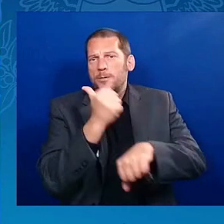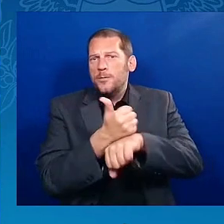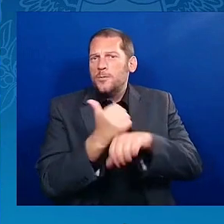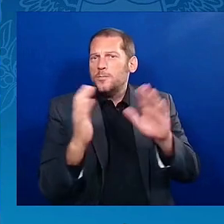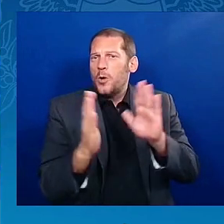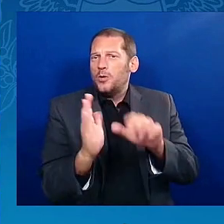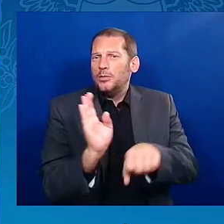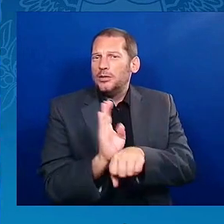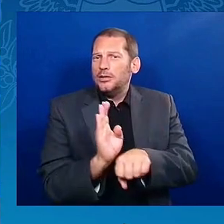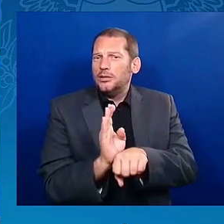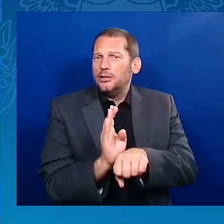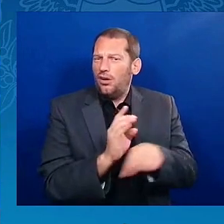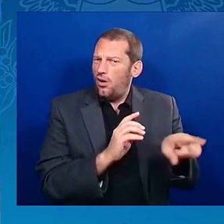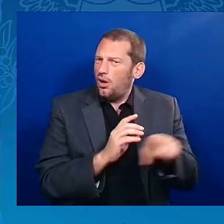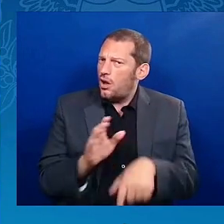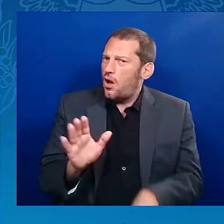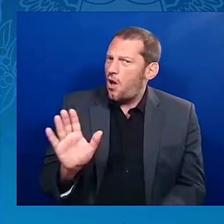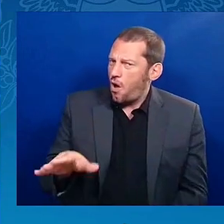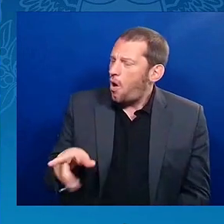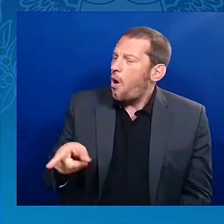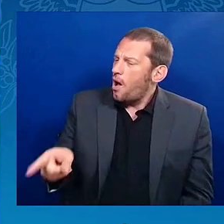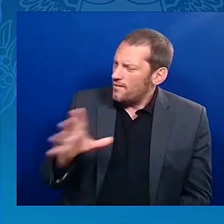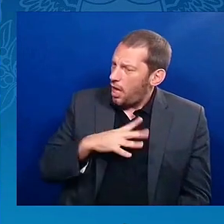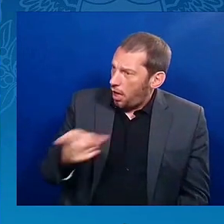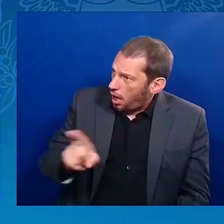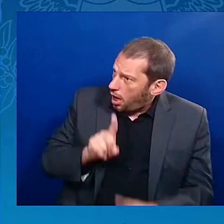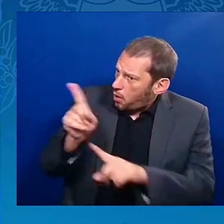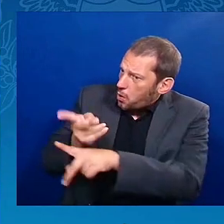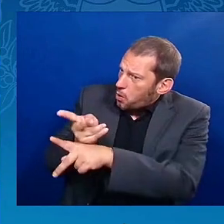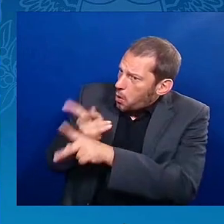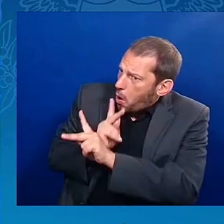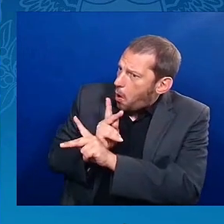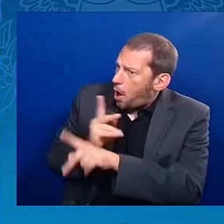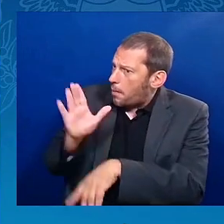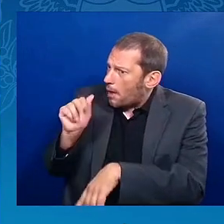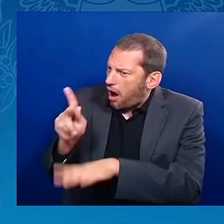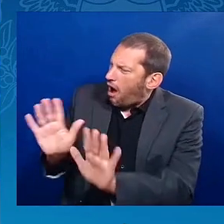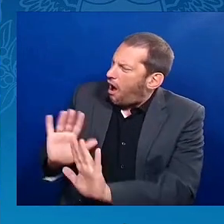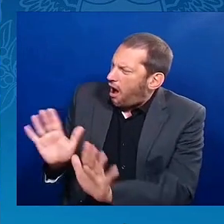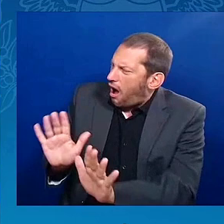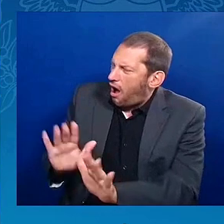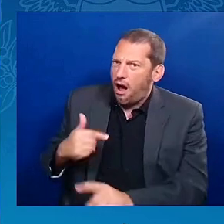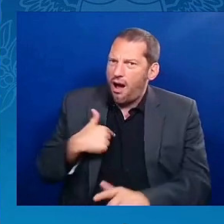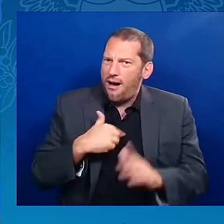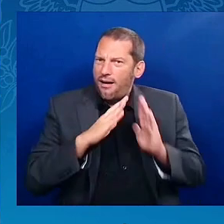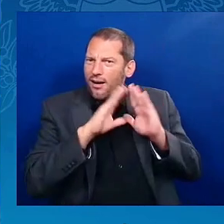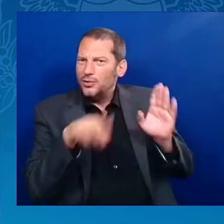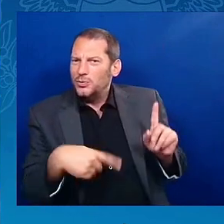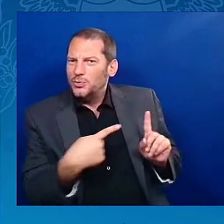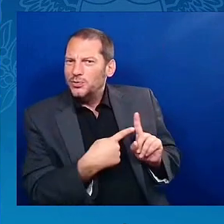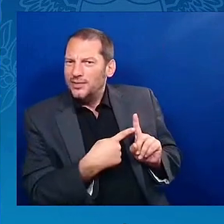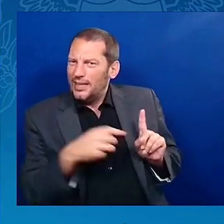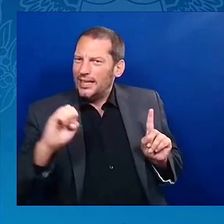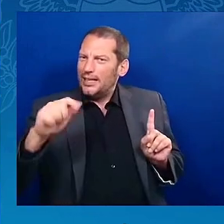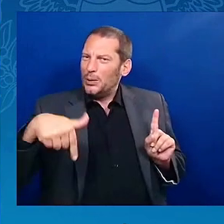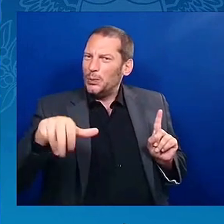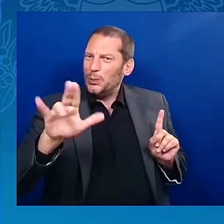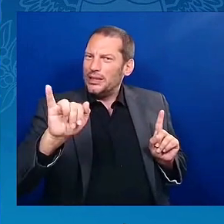take out a loan. I will take some equity out of the house to give you some startup capital.